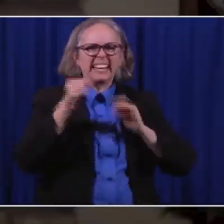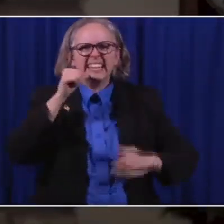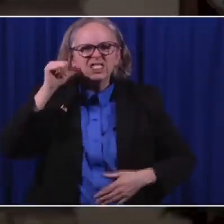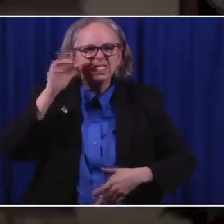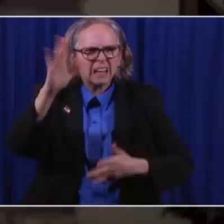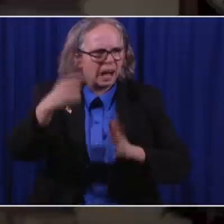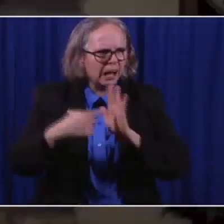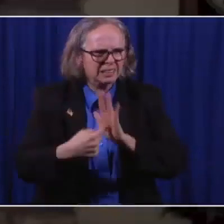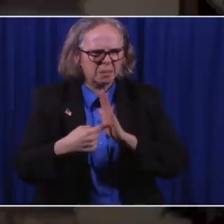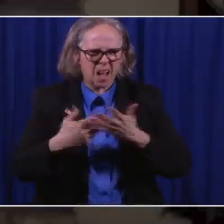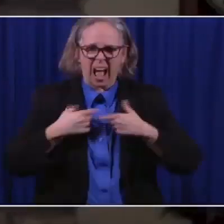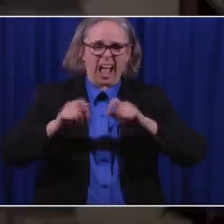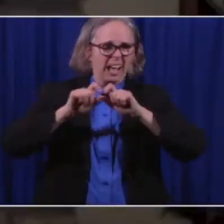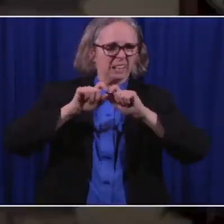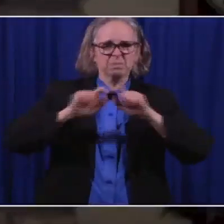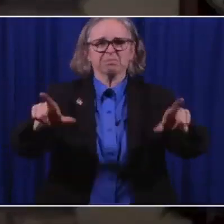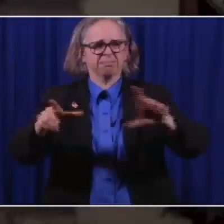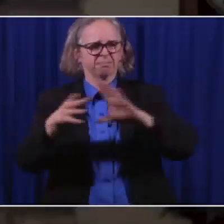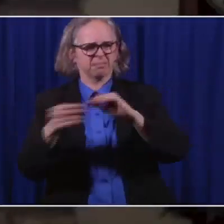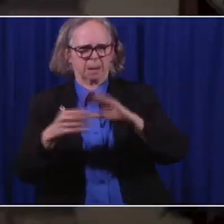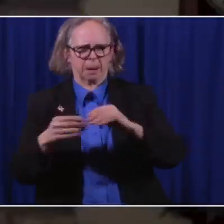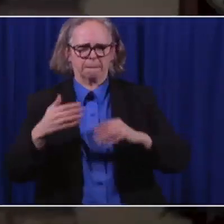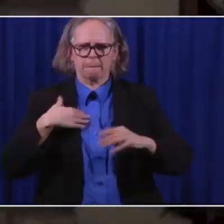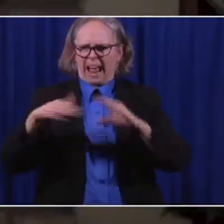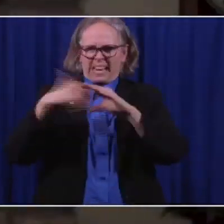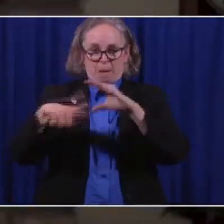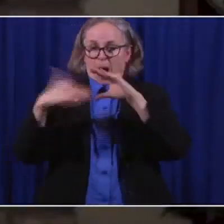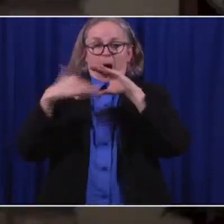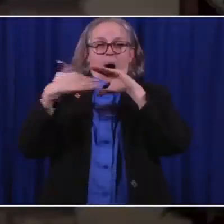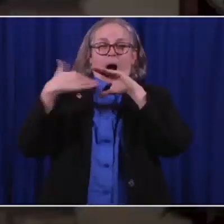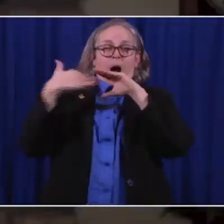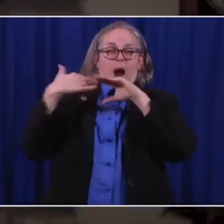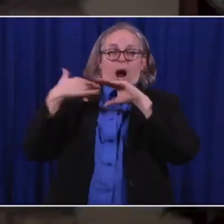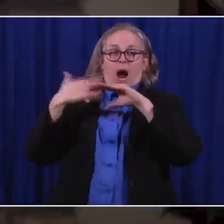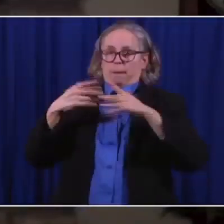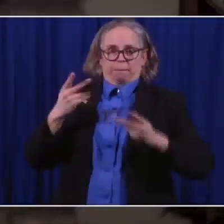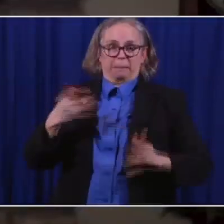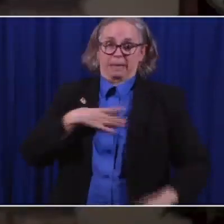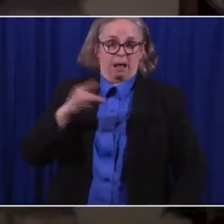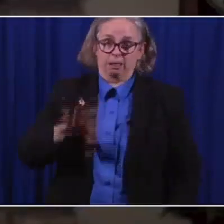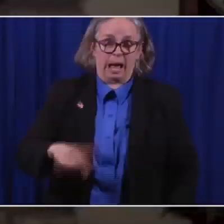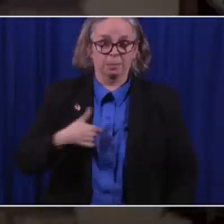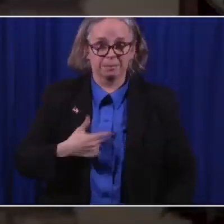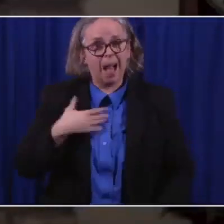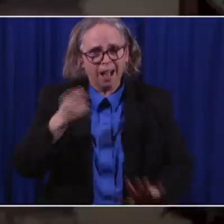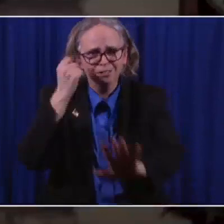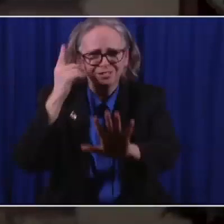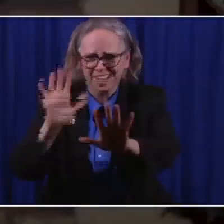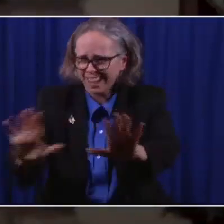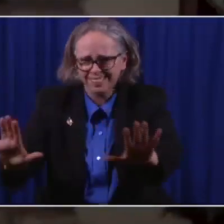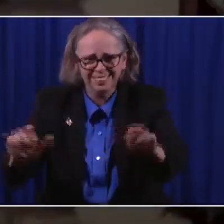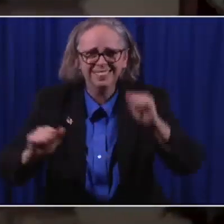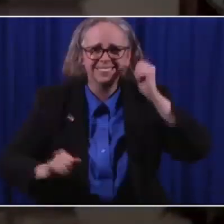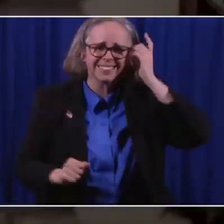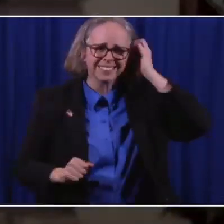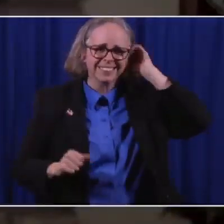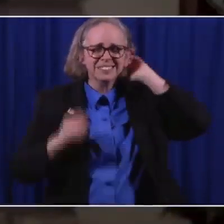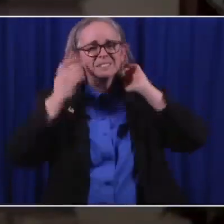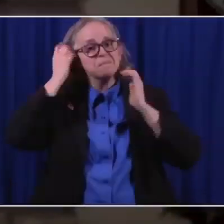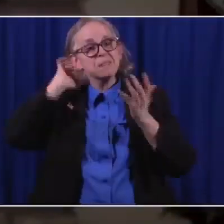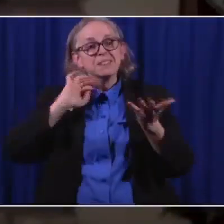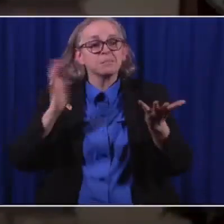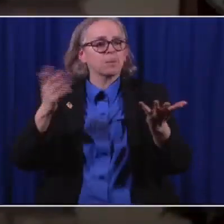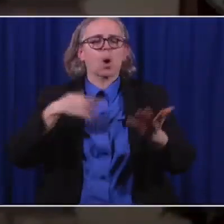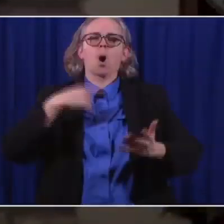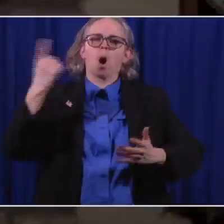I issued my statement. So we got people who don't like what I do. I understand that. But what I've cautioned people all